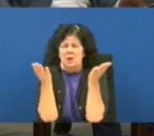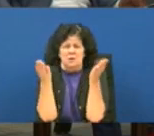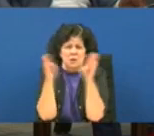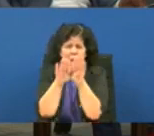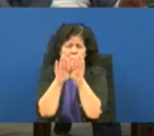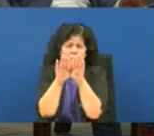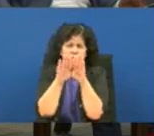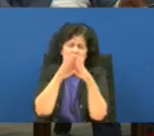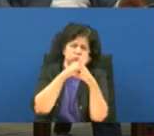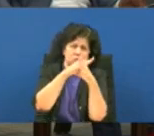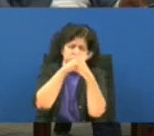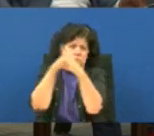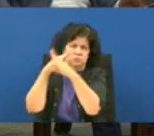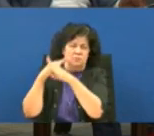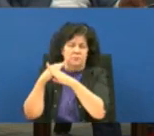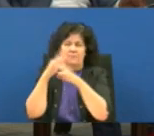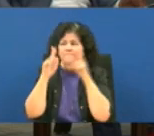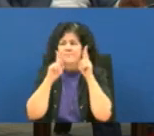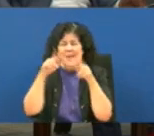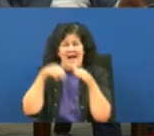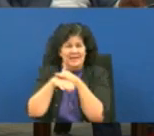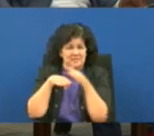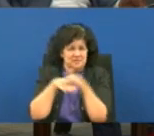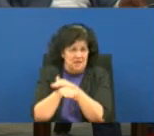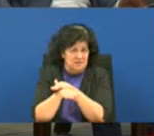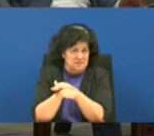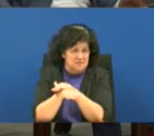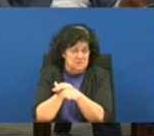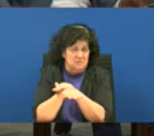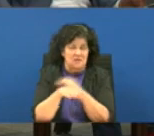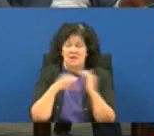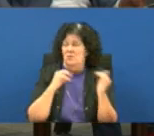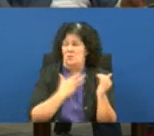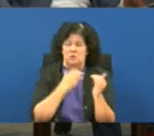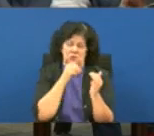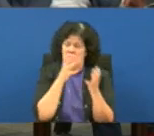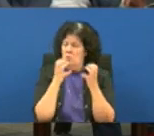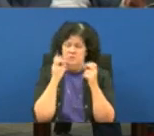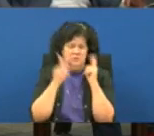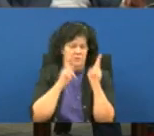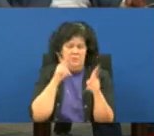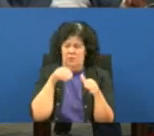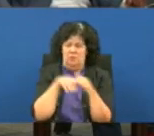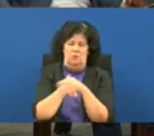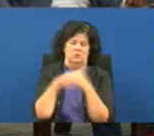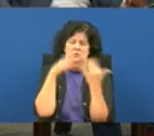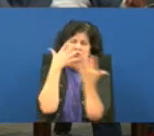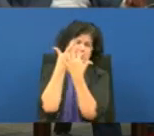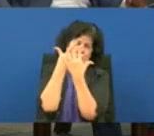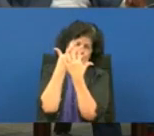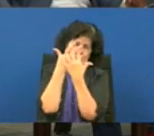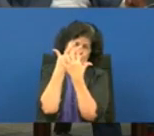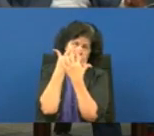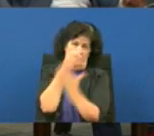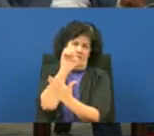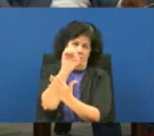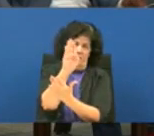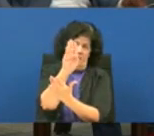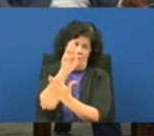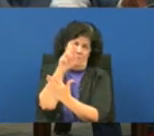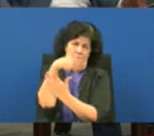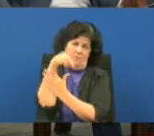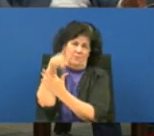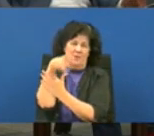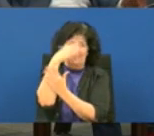these services and we definitely do not want to see people ending up in east baton rouge parish prison simply because they are